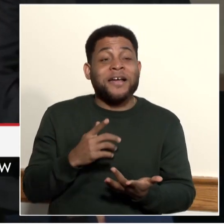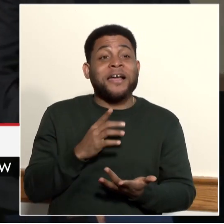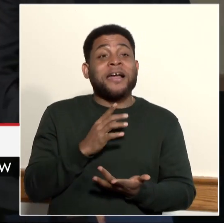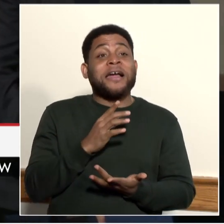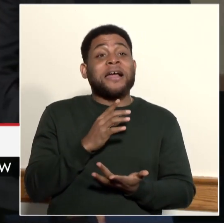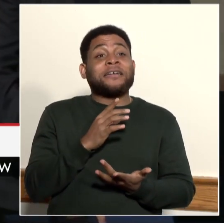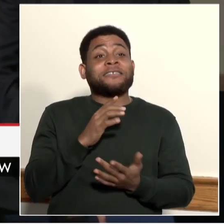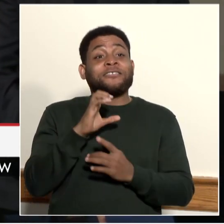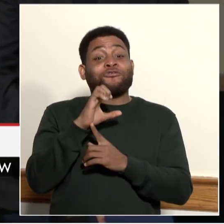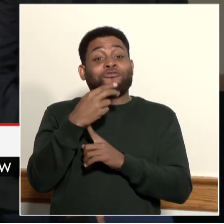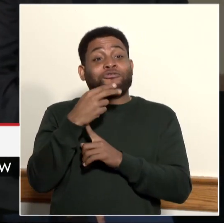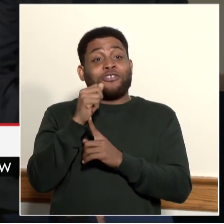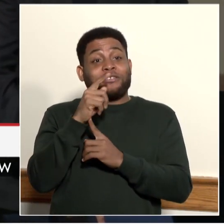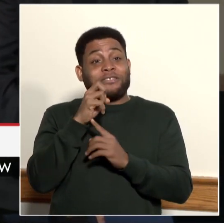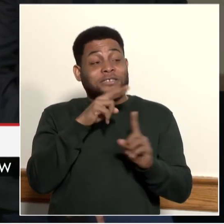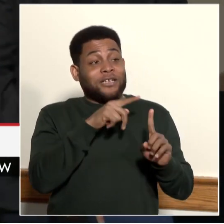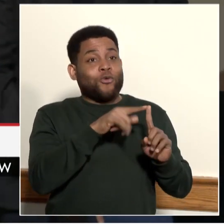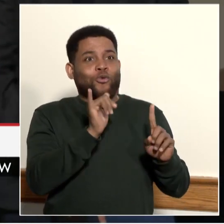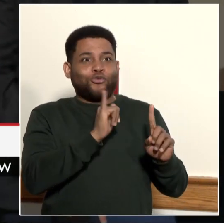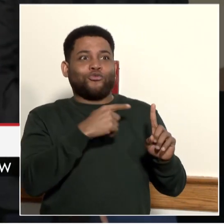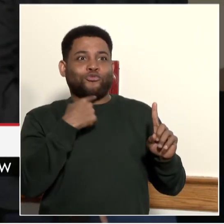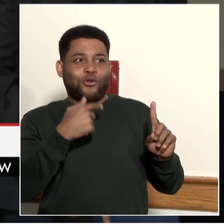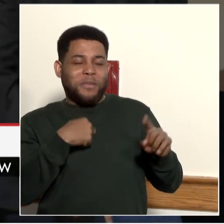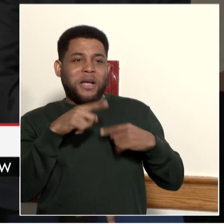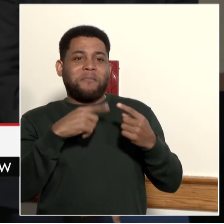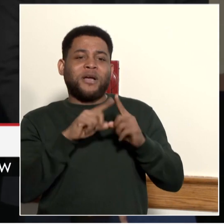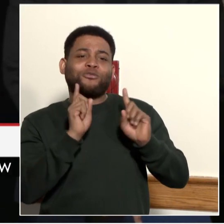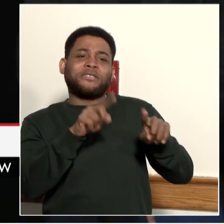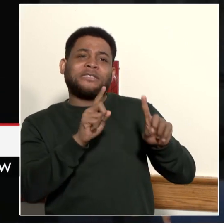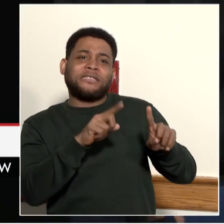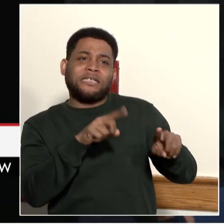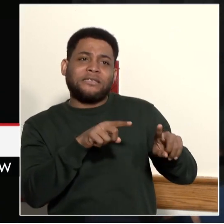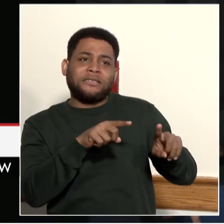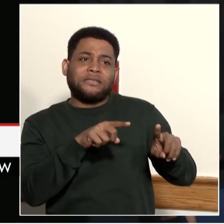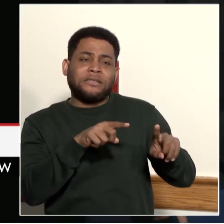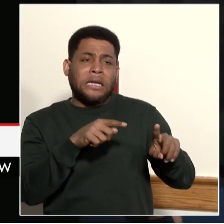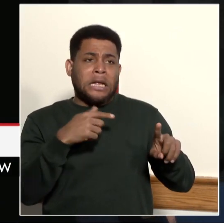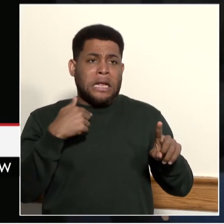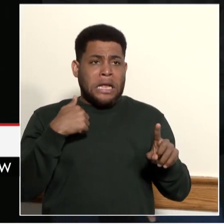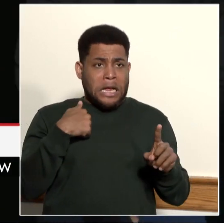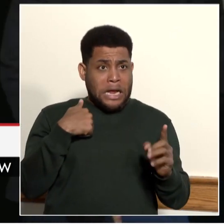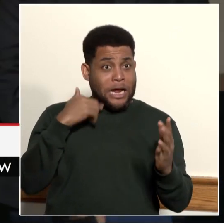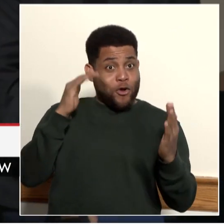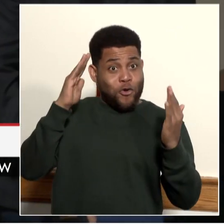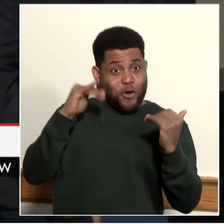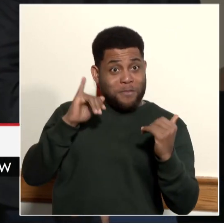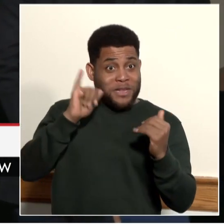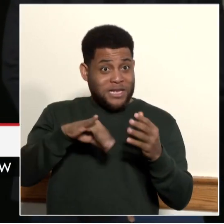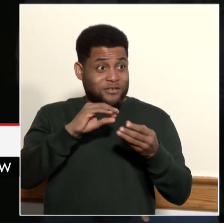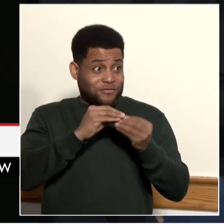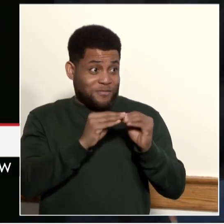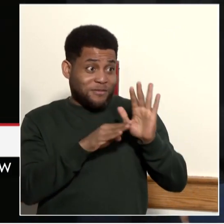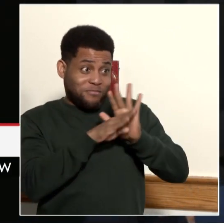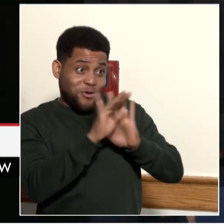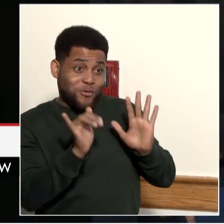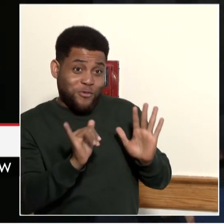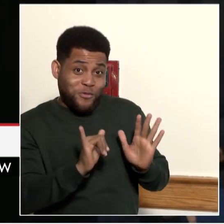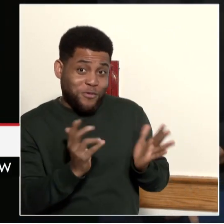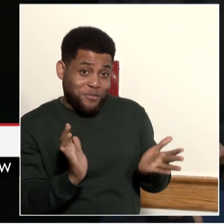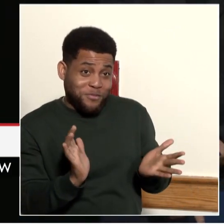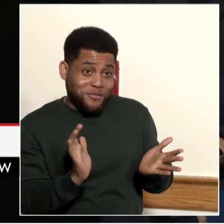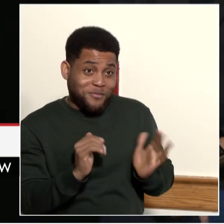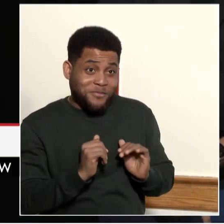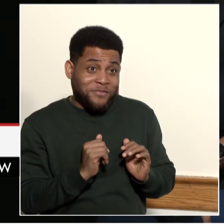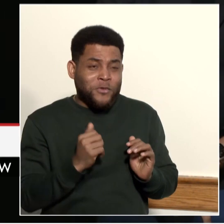And he's going to talk to you about that, because I hope those numbers are also looking up. And we have good news.